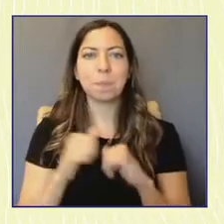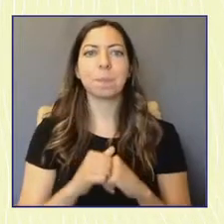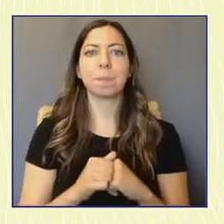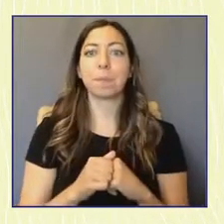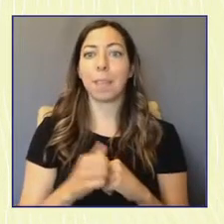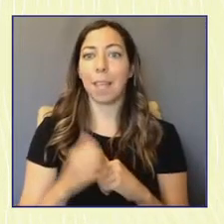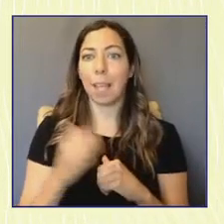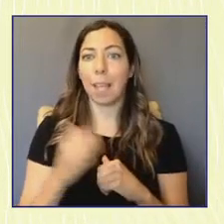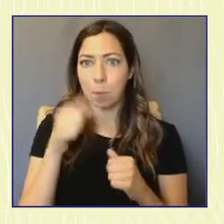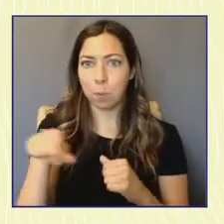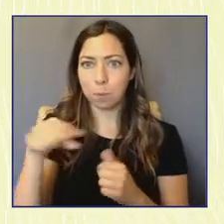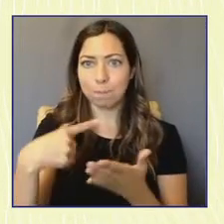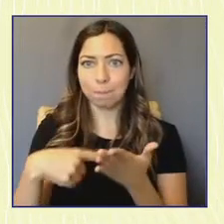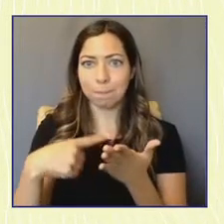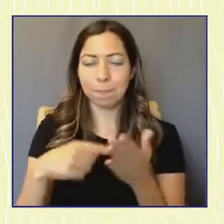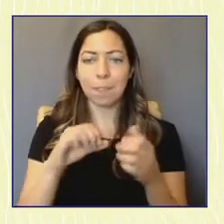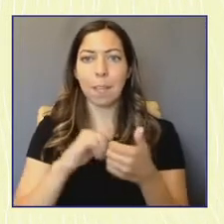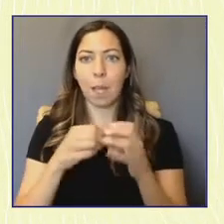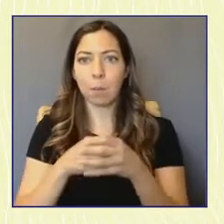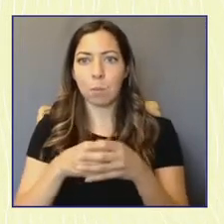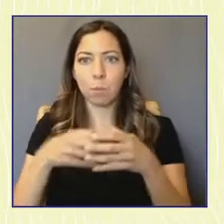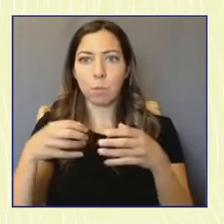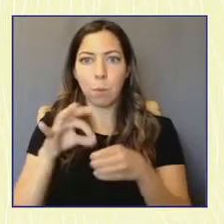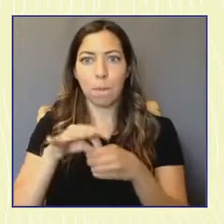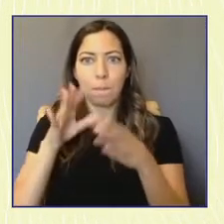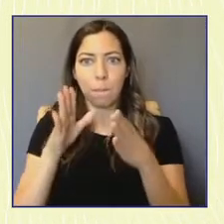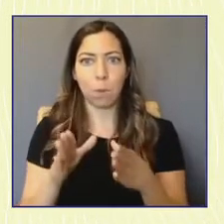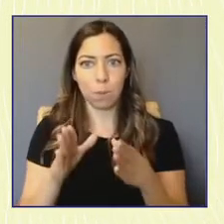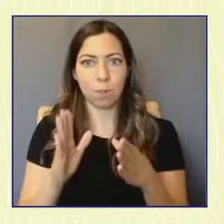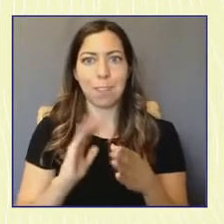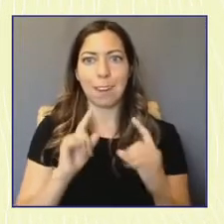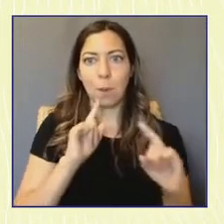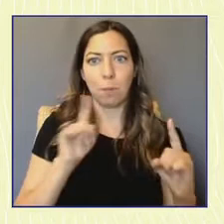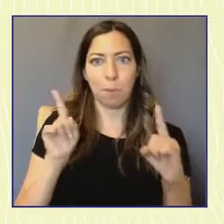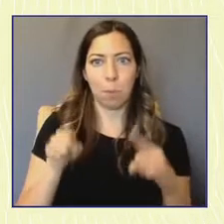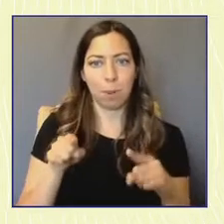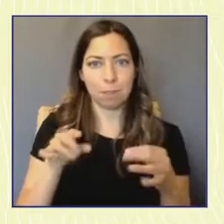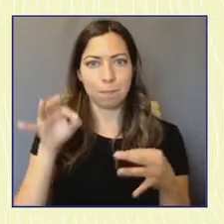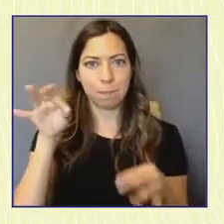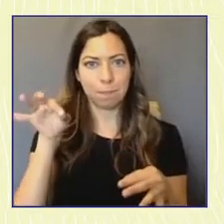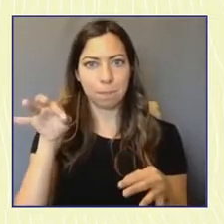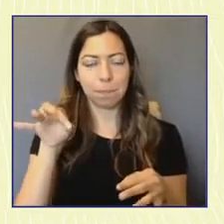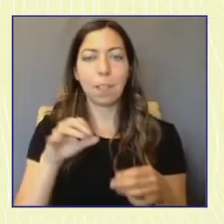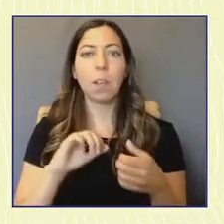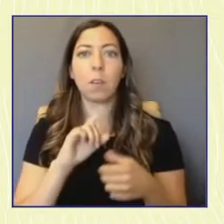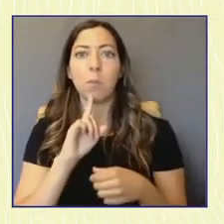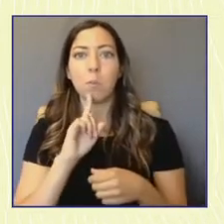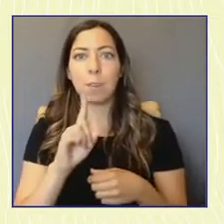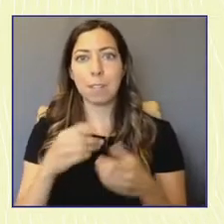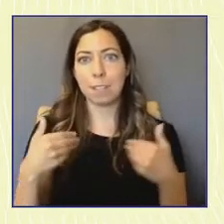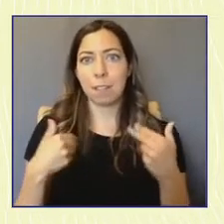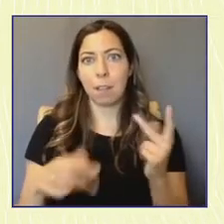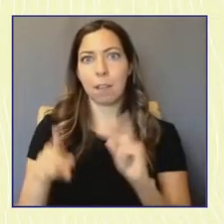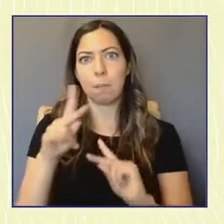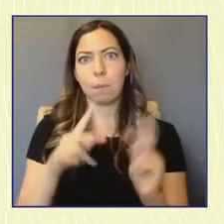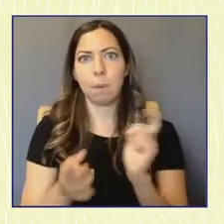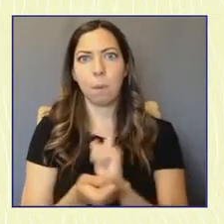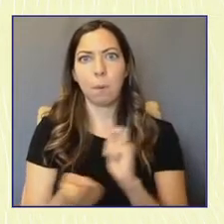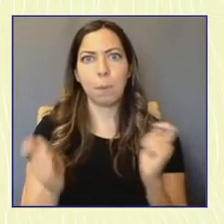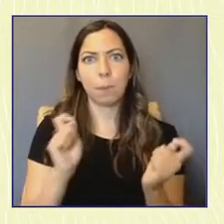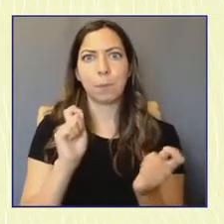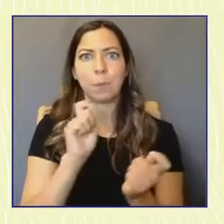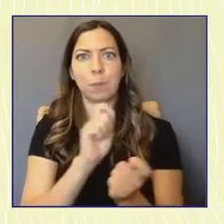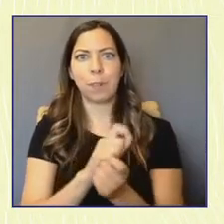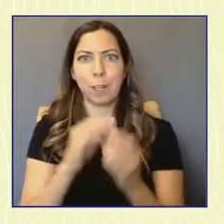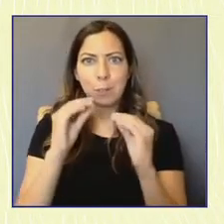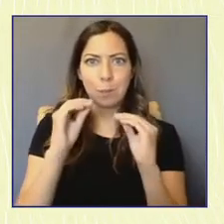Framework and Report, which aims to transform how we prepare our young people to participate in our elections. I